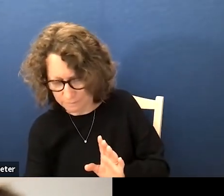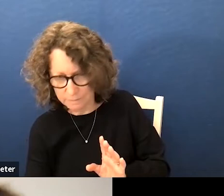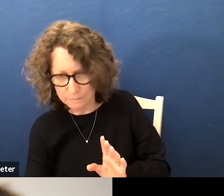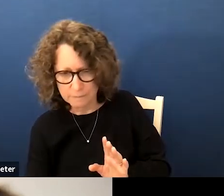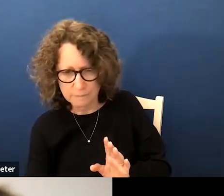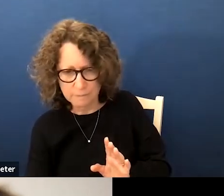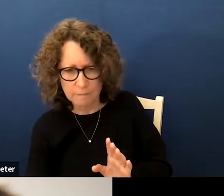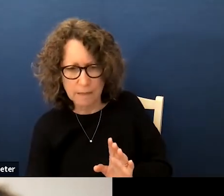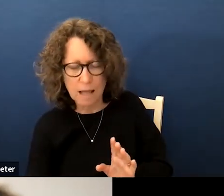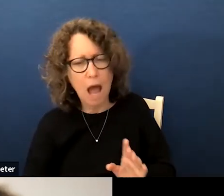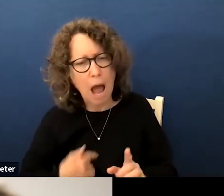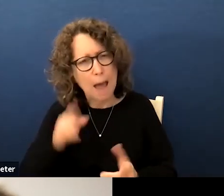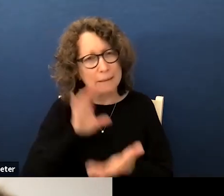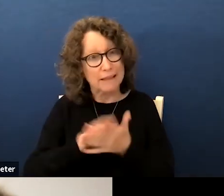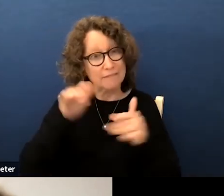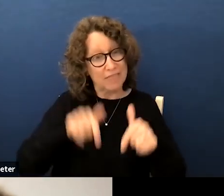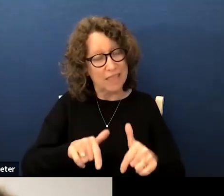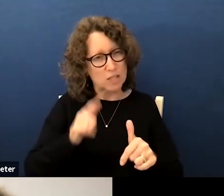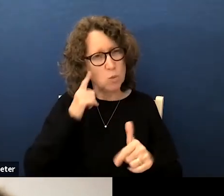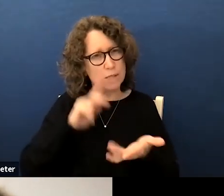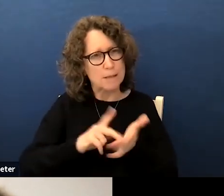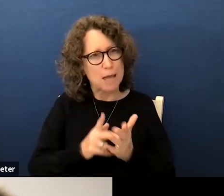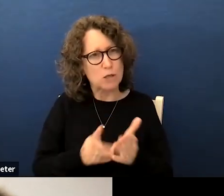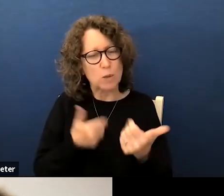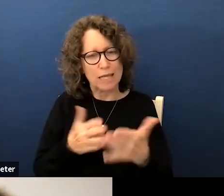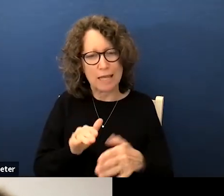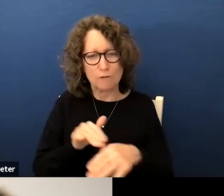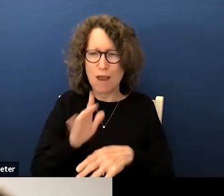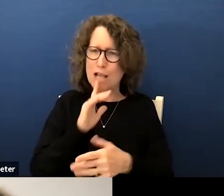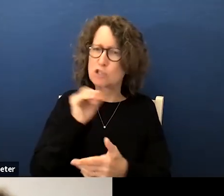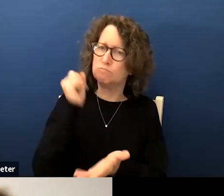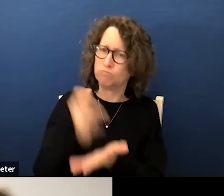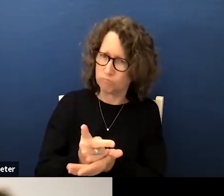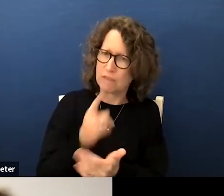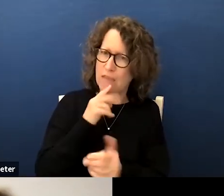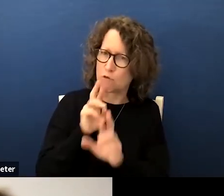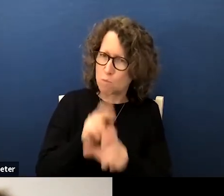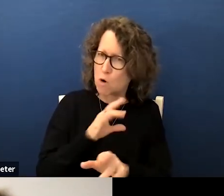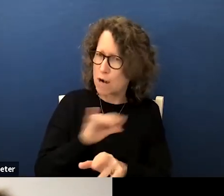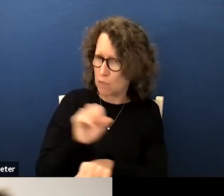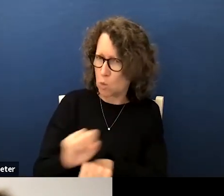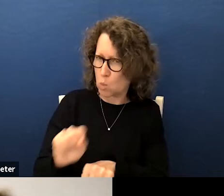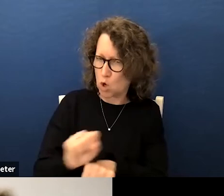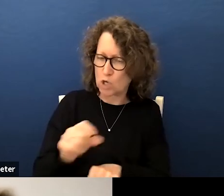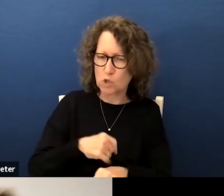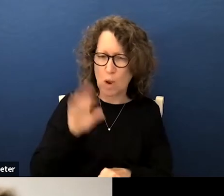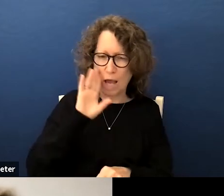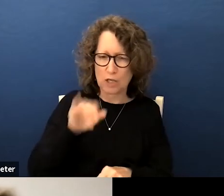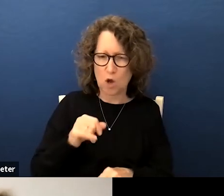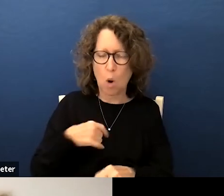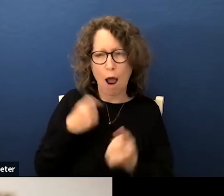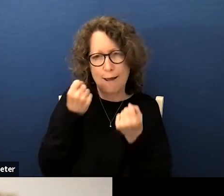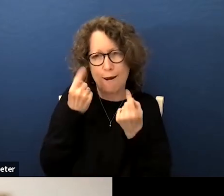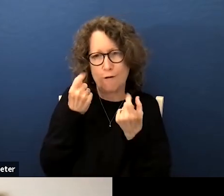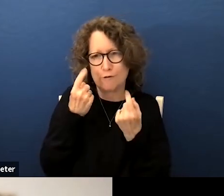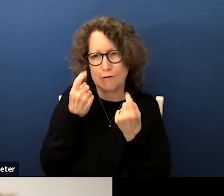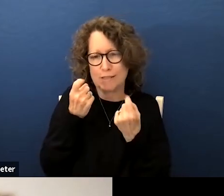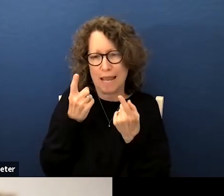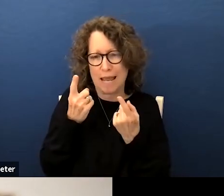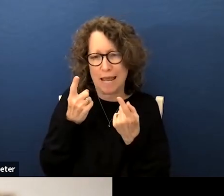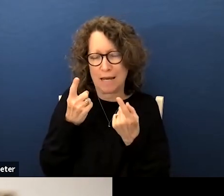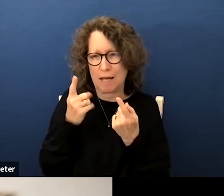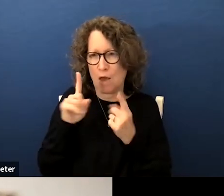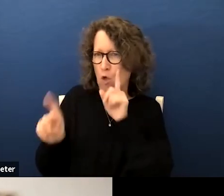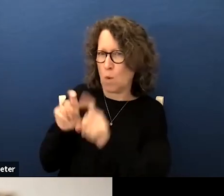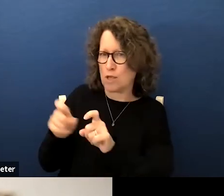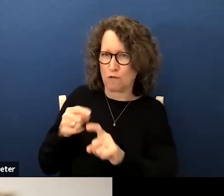to uh basically give direction sanction the report and the work so i know there i can understand the the